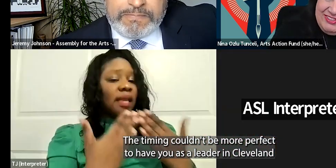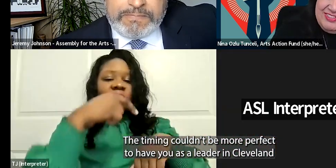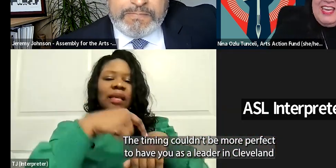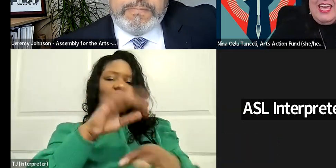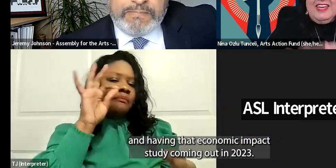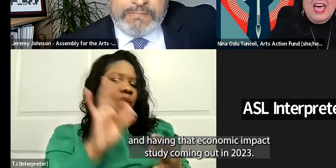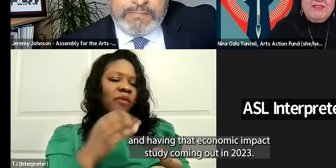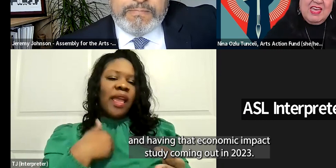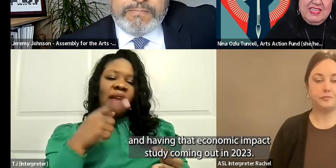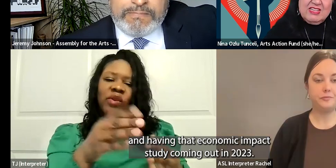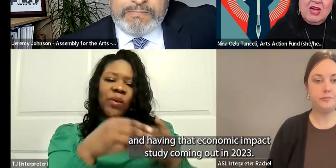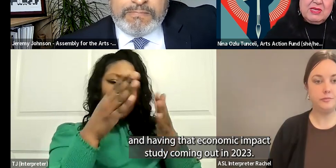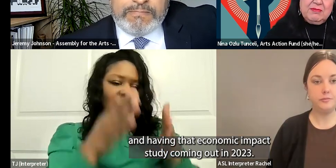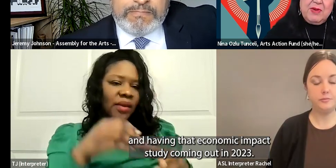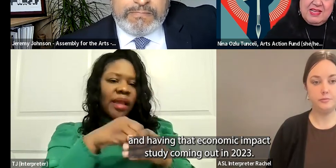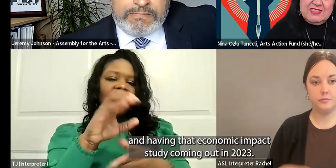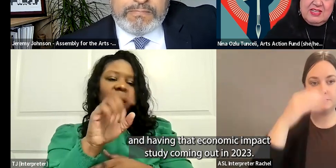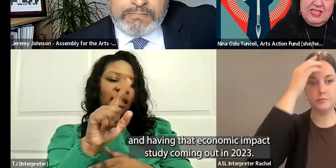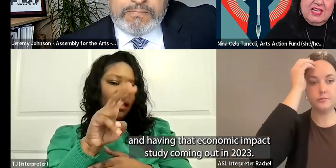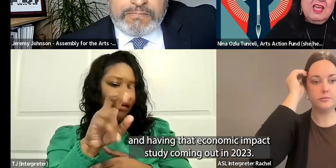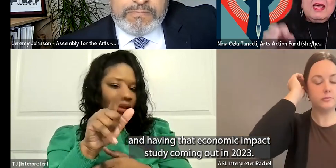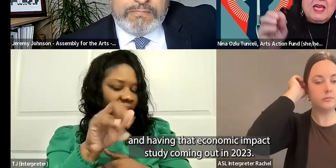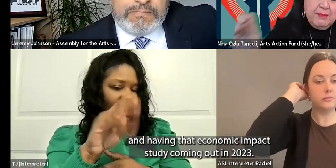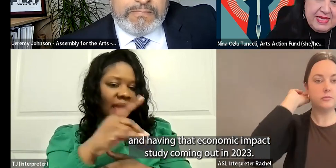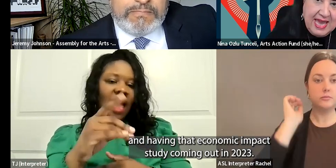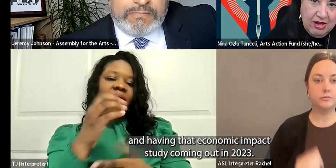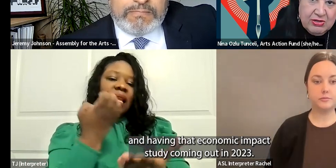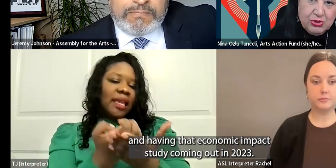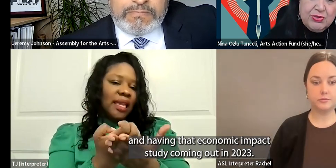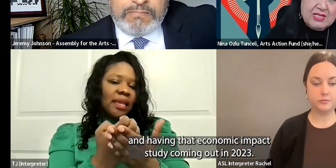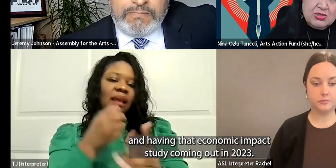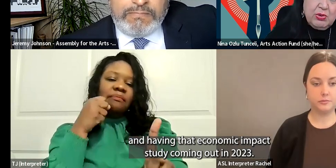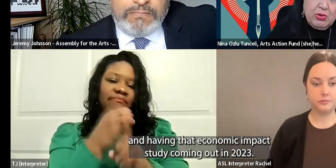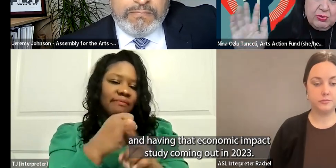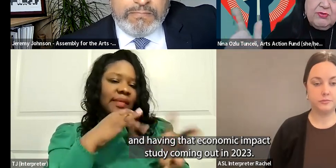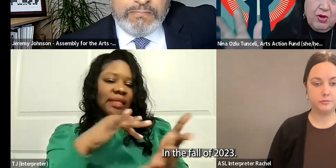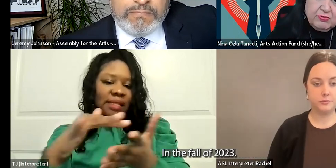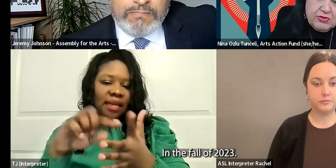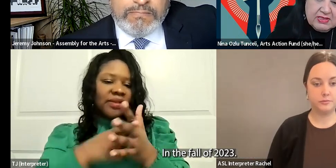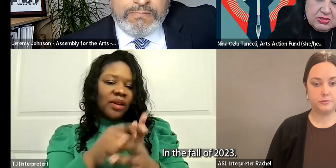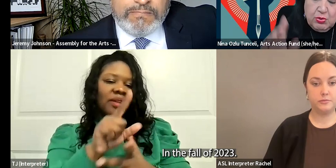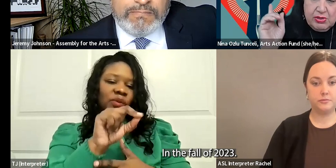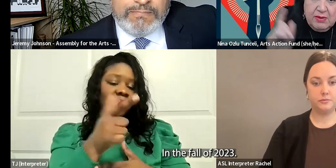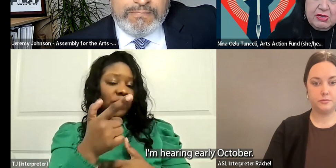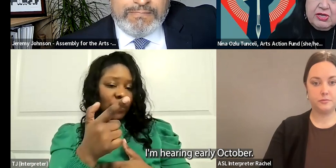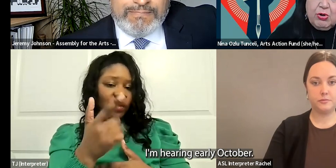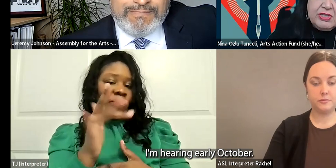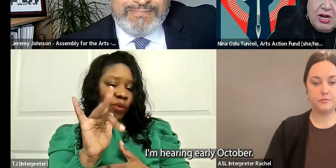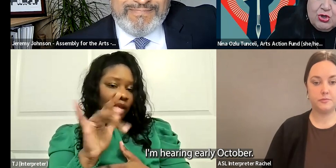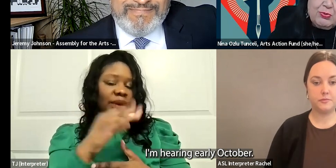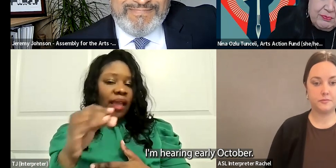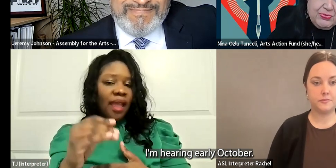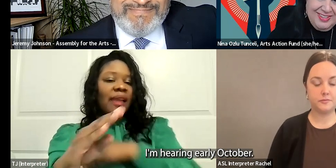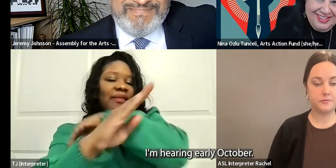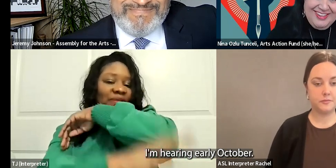leader in Cleveland and having that economic impact study coming out in 2023, in the fall of 2023, I'm hearing